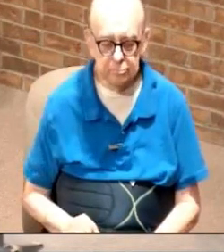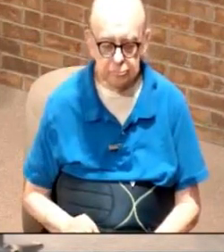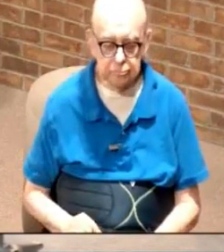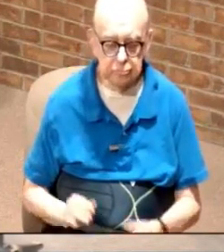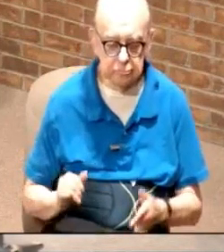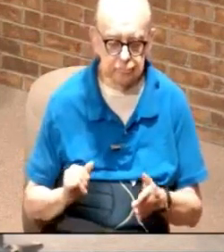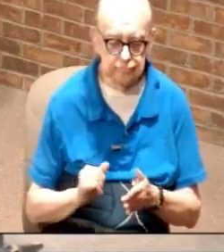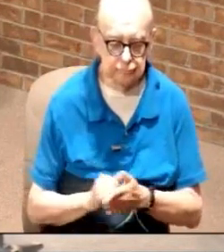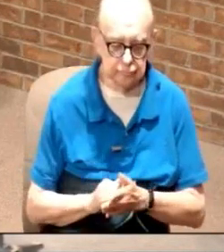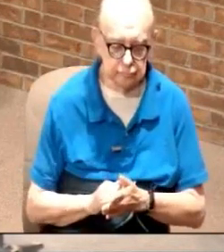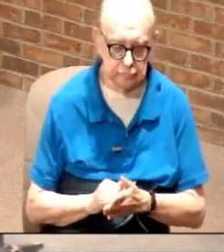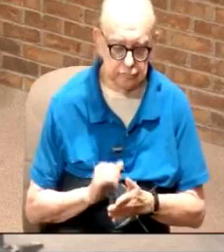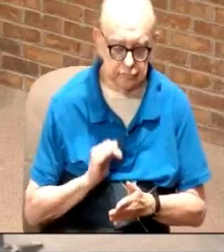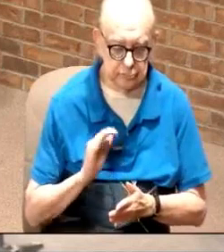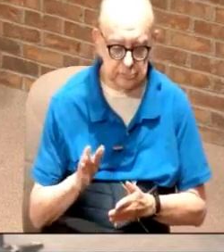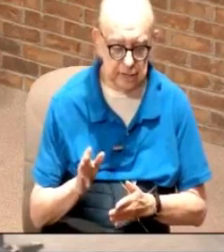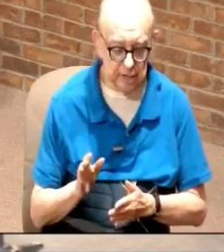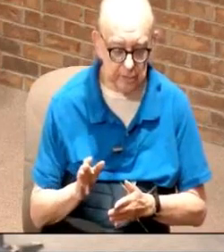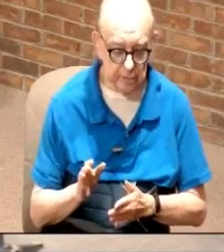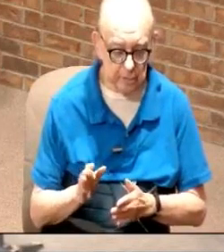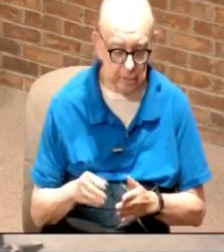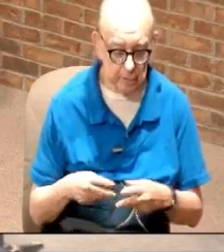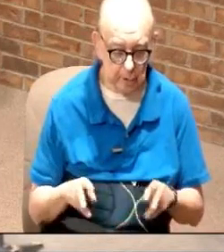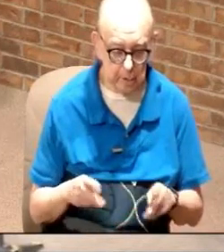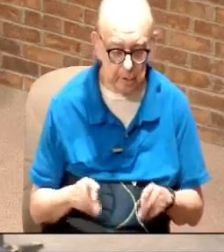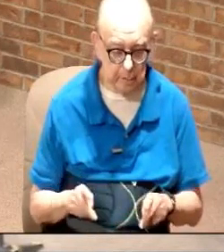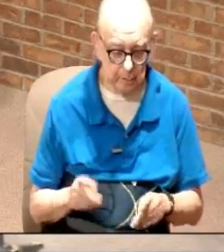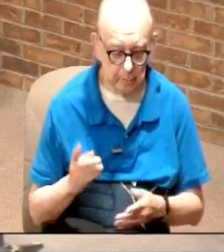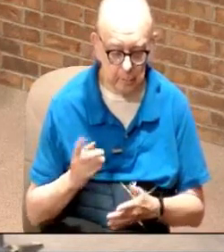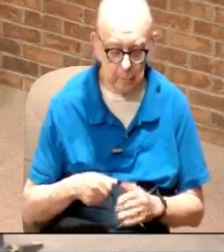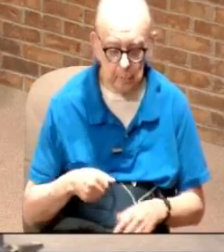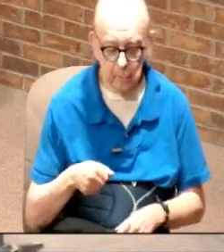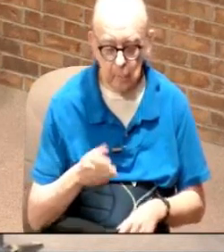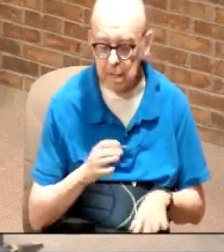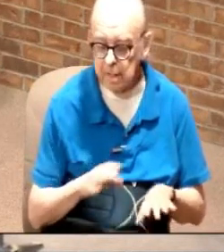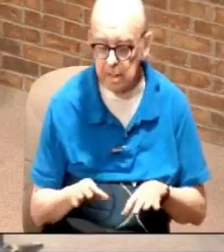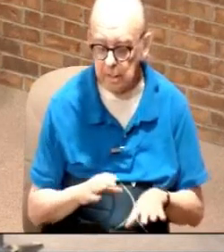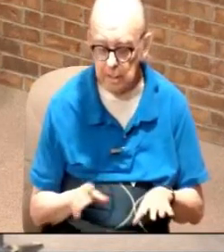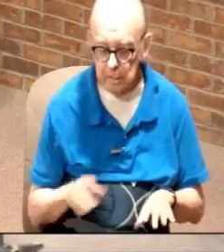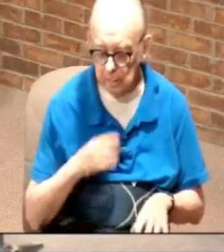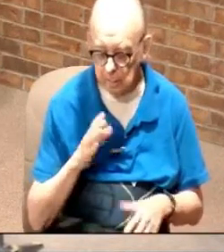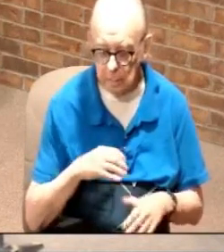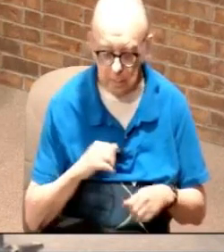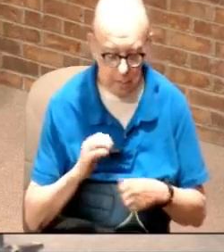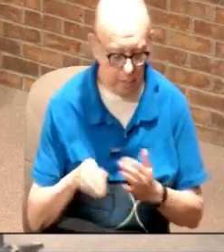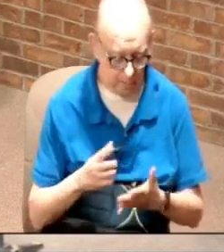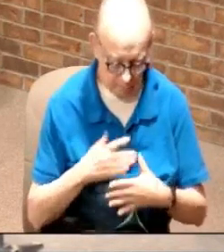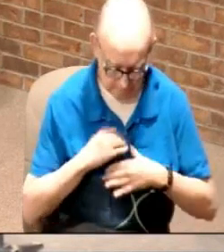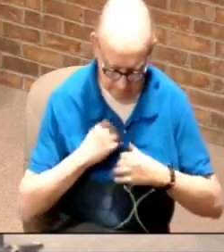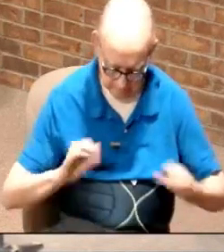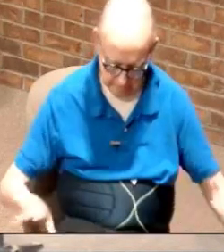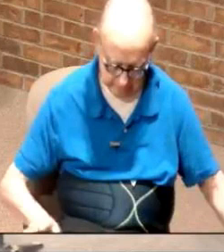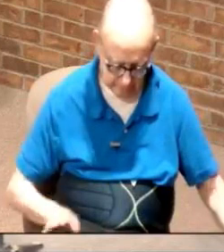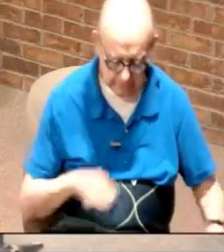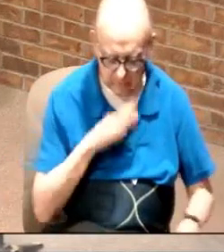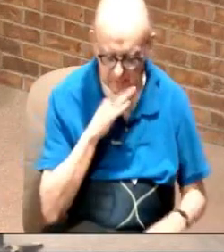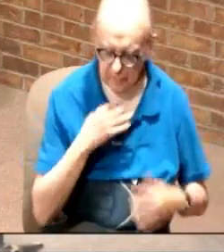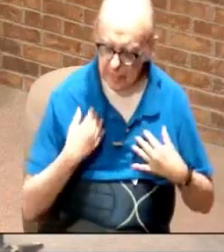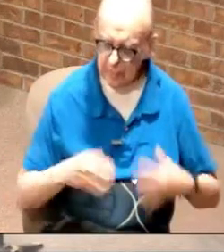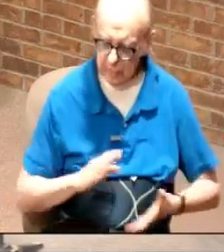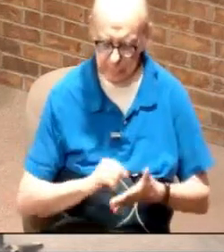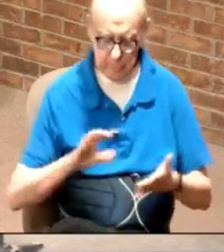That's your party, ladies and gentlemen. What God does is he takes off all of the filthy rags.